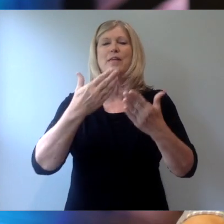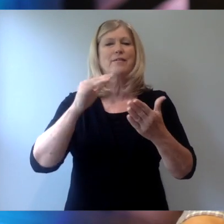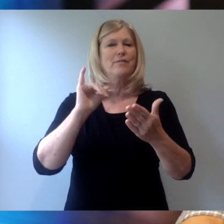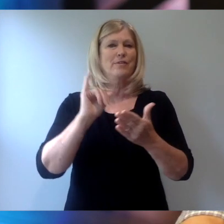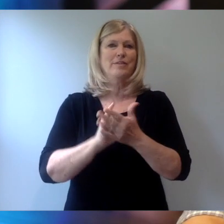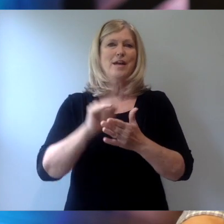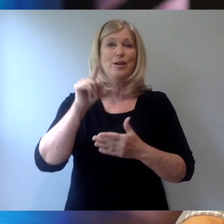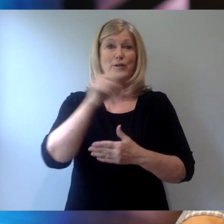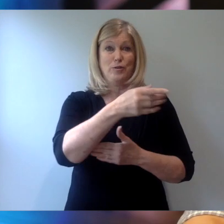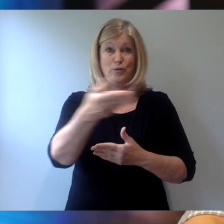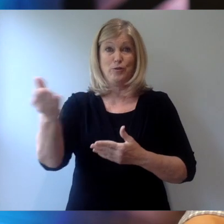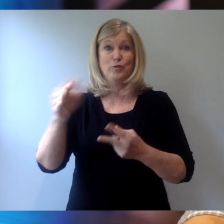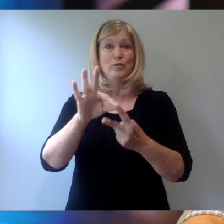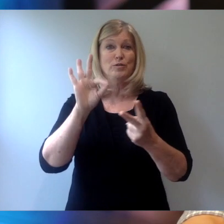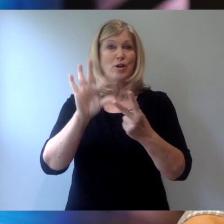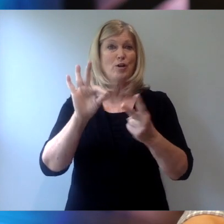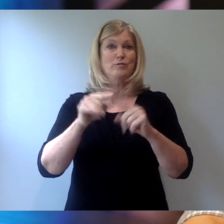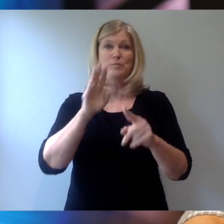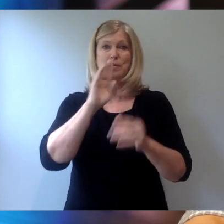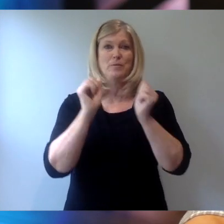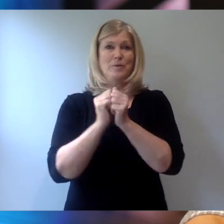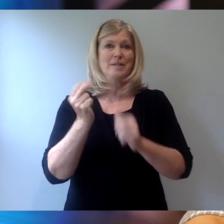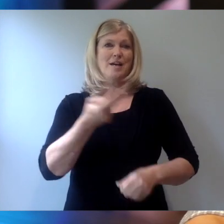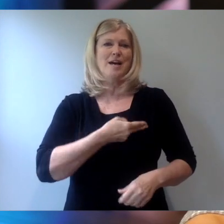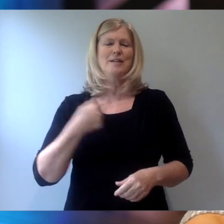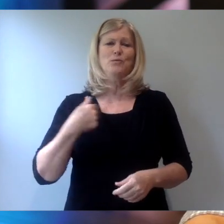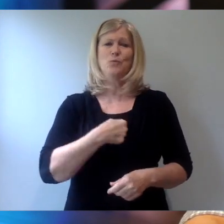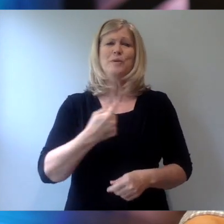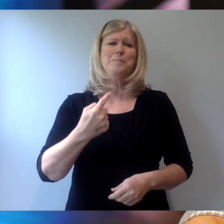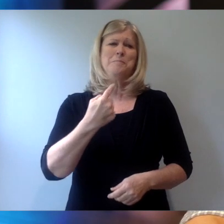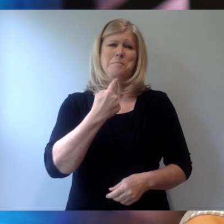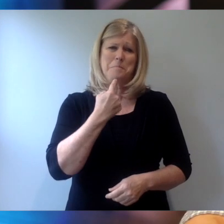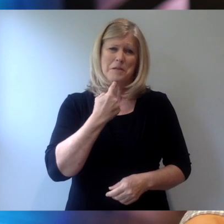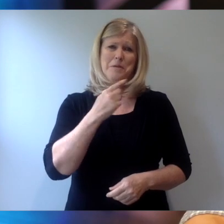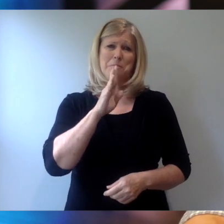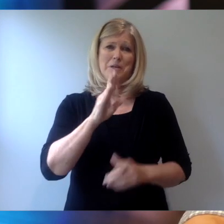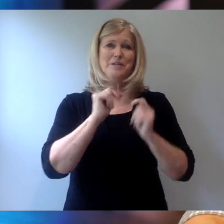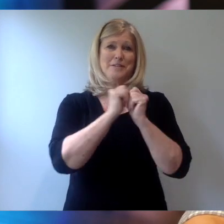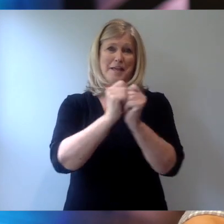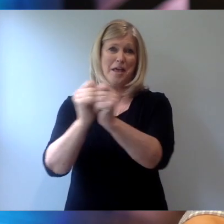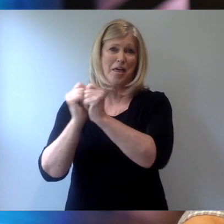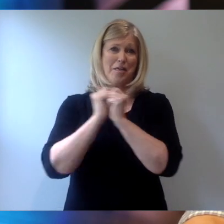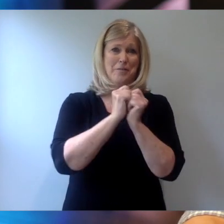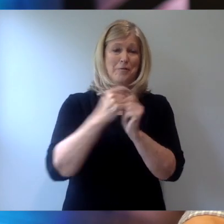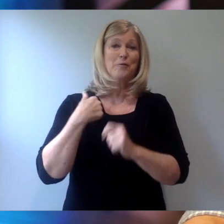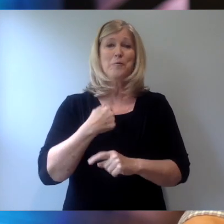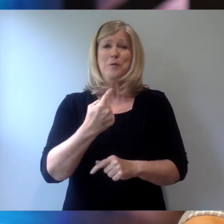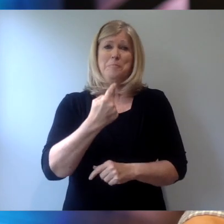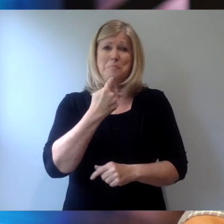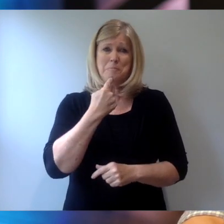that you've chosen to be with us. We miss being together. We miss